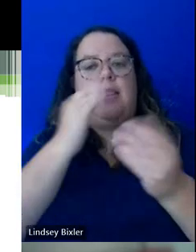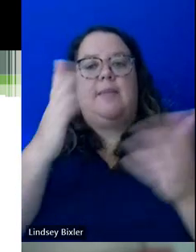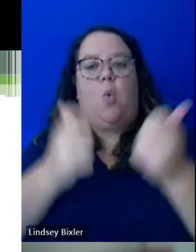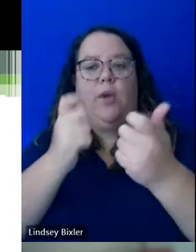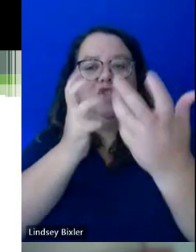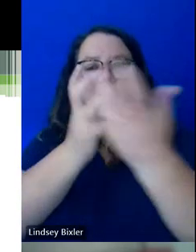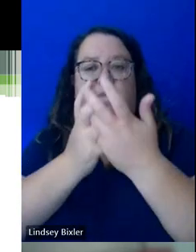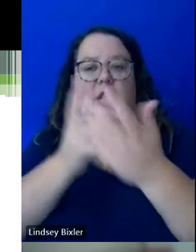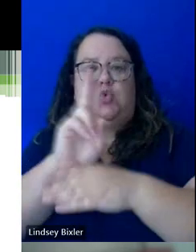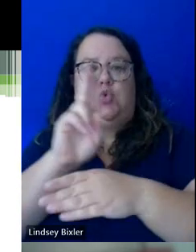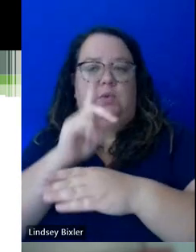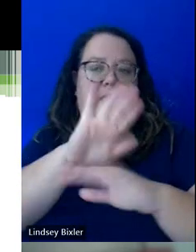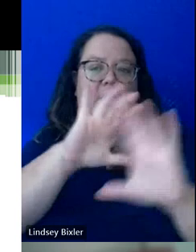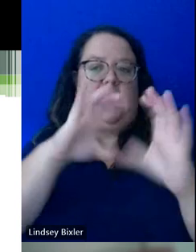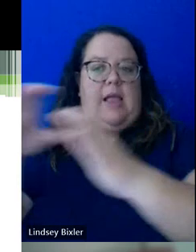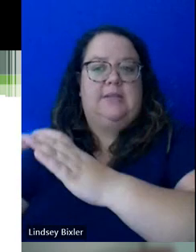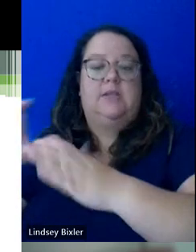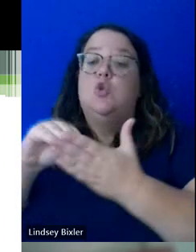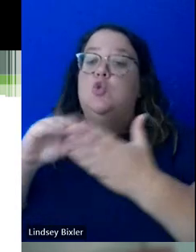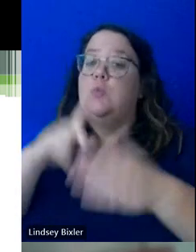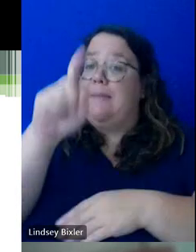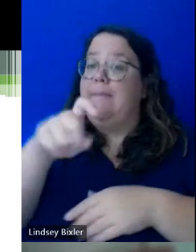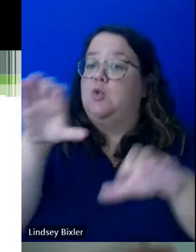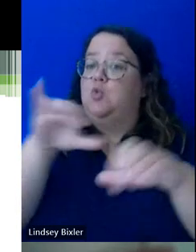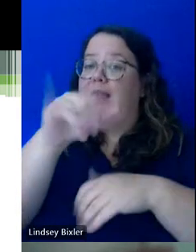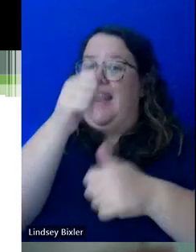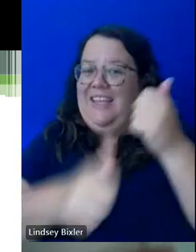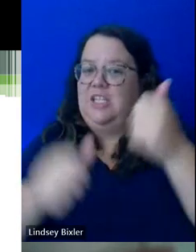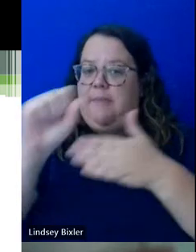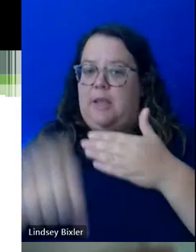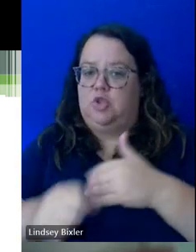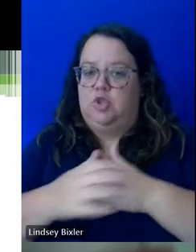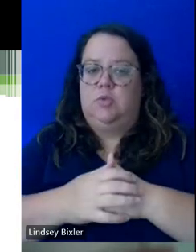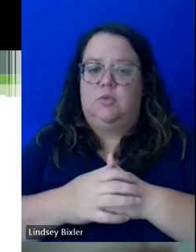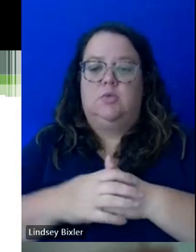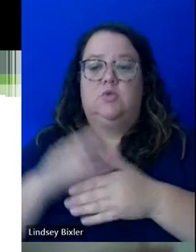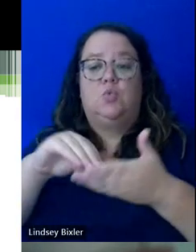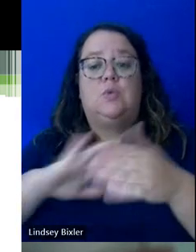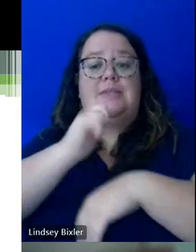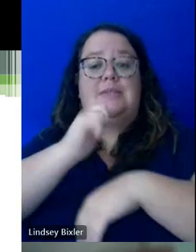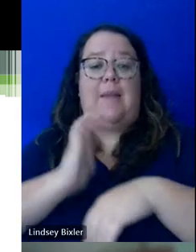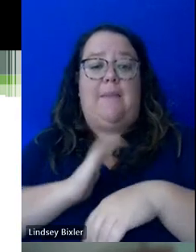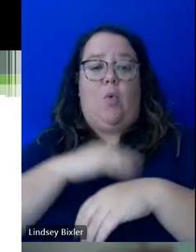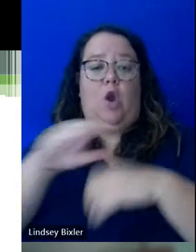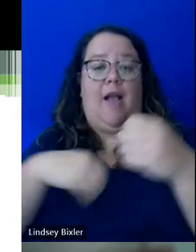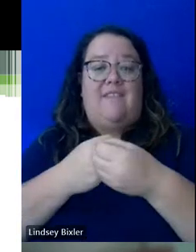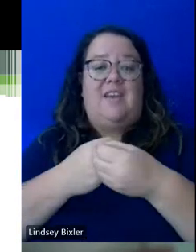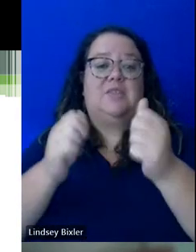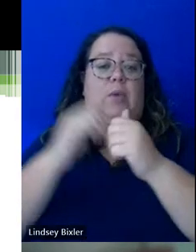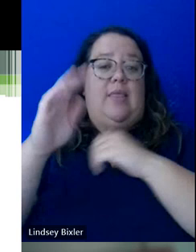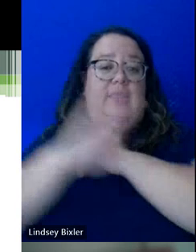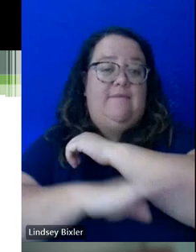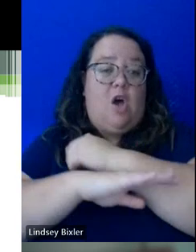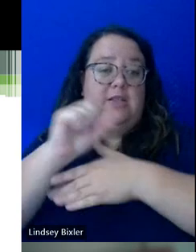that's something that the student has to do each and every semester. So if a student gets set up with our office come fall semester, sends out letters,